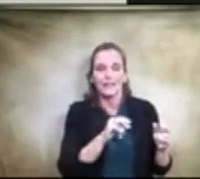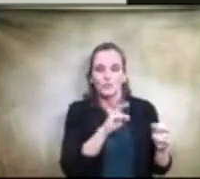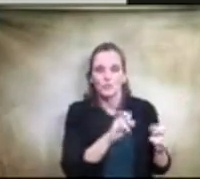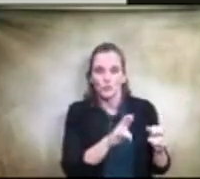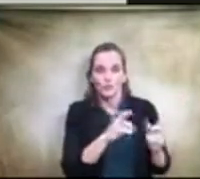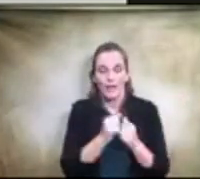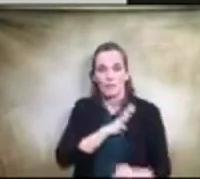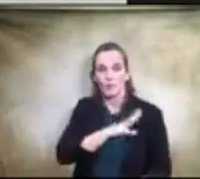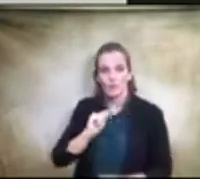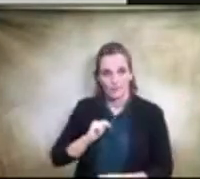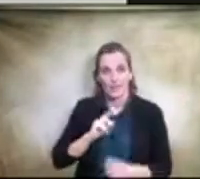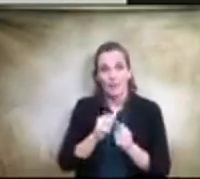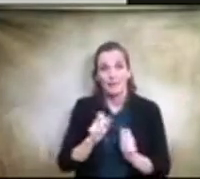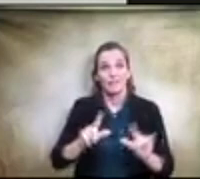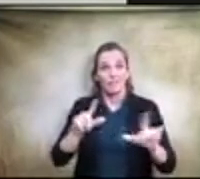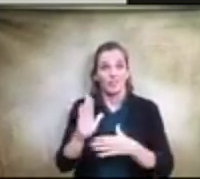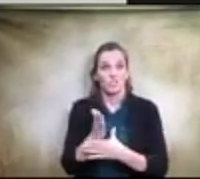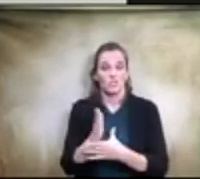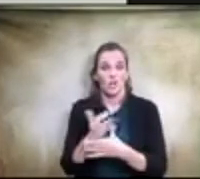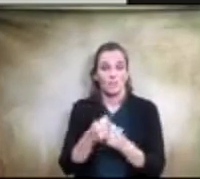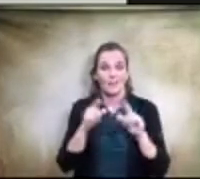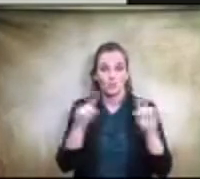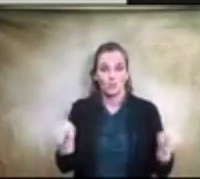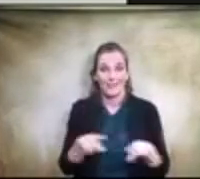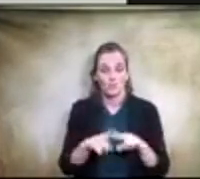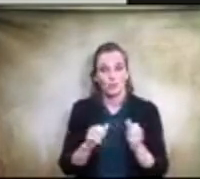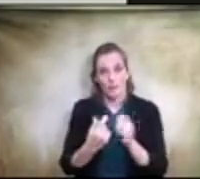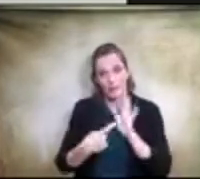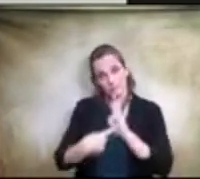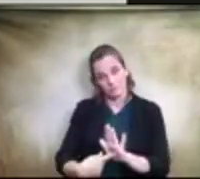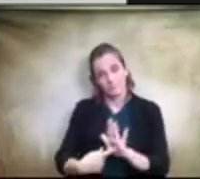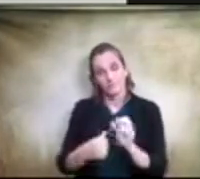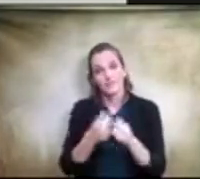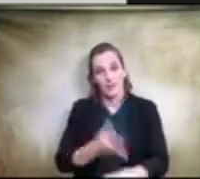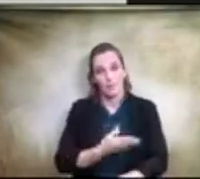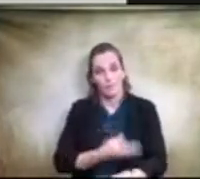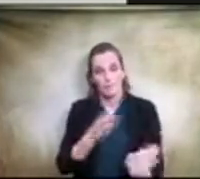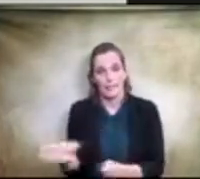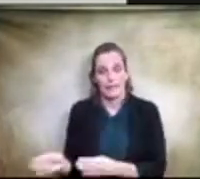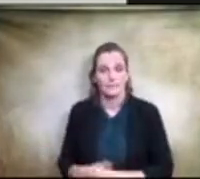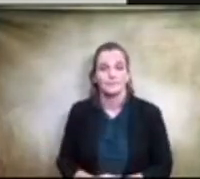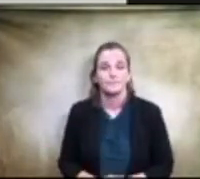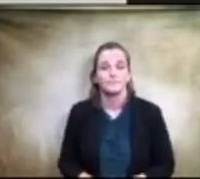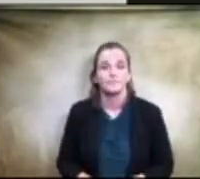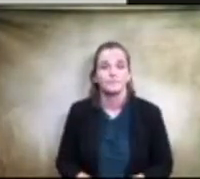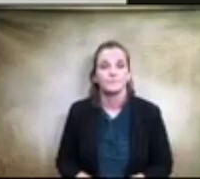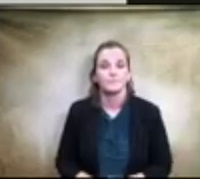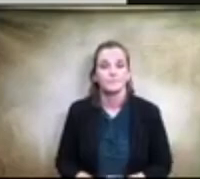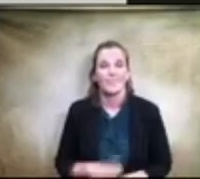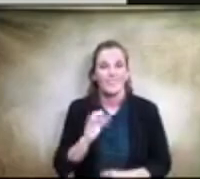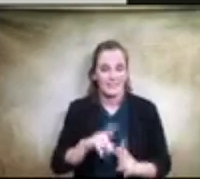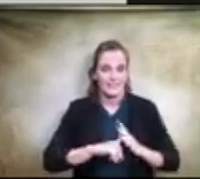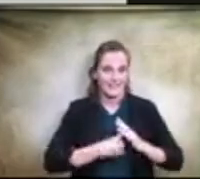screen so that I can go through the Capital Improvement Plan, which is the initial plan is actually